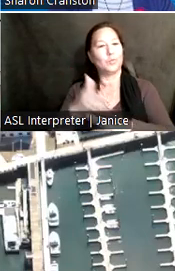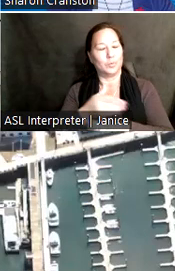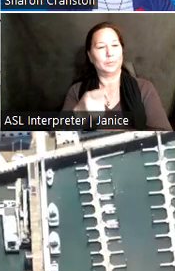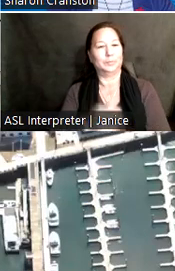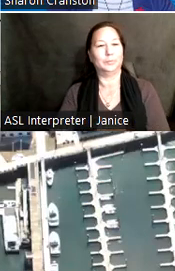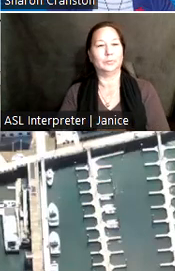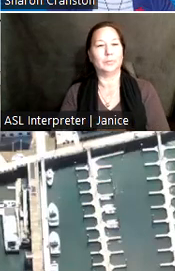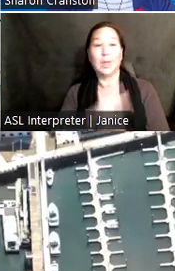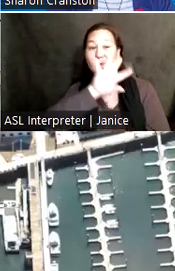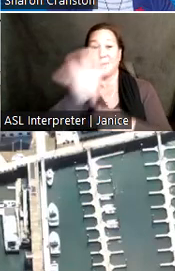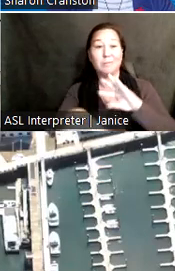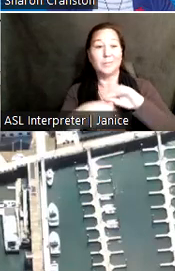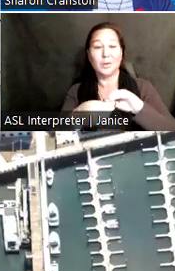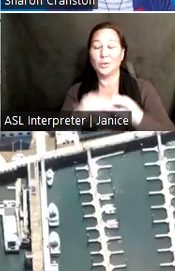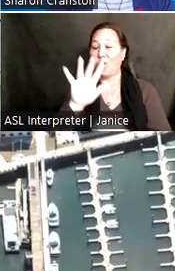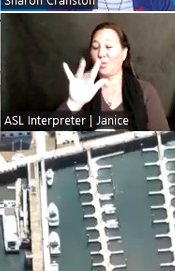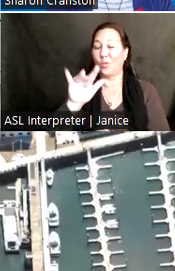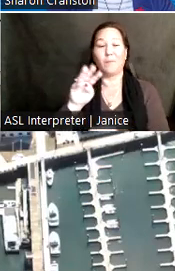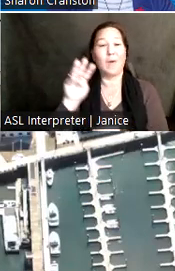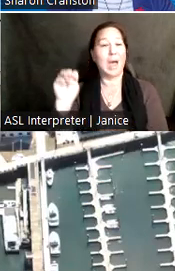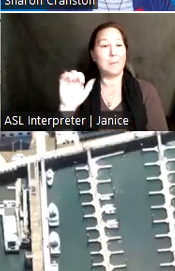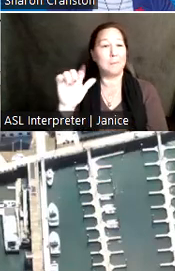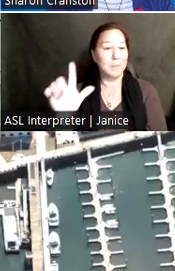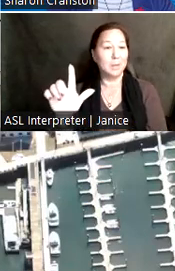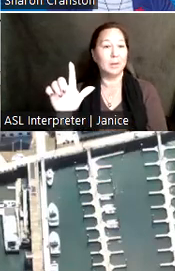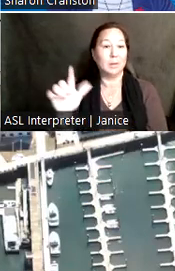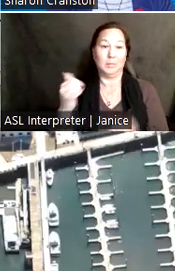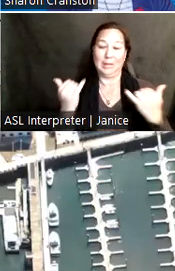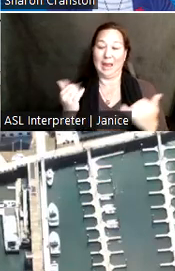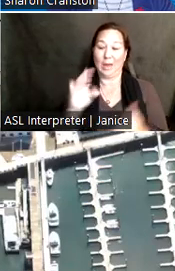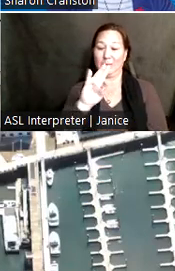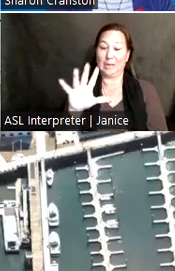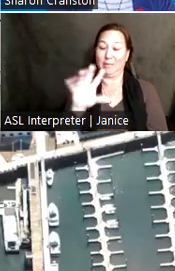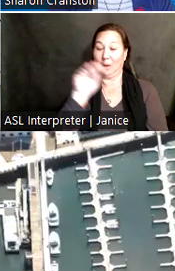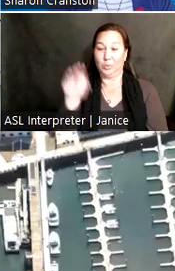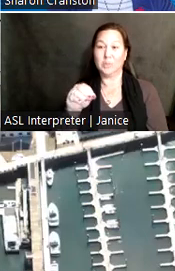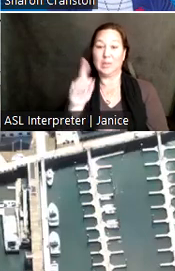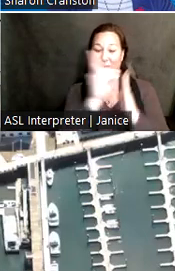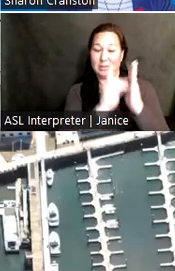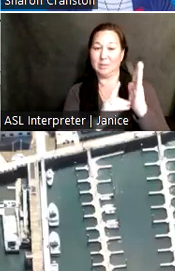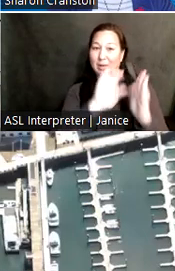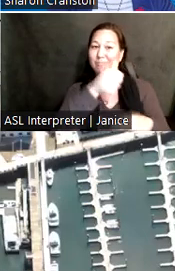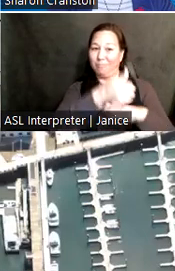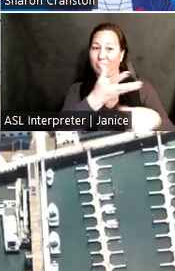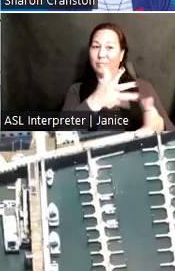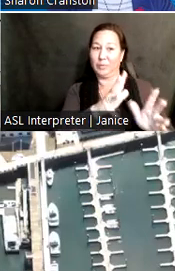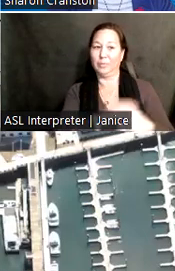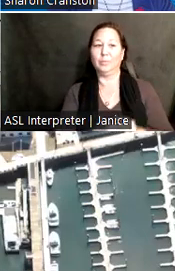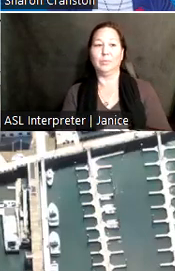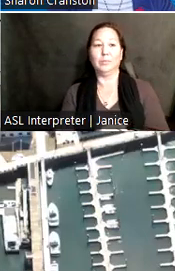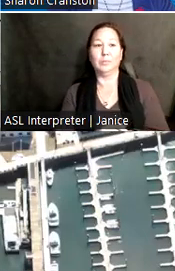project is $25 million and is currently at 75% design. The benefits of this improvement